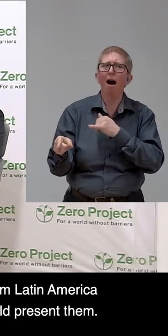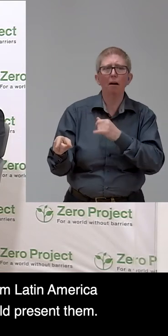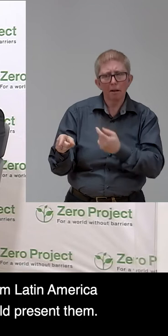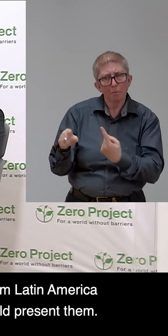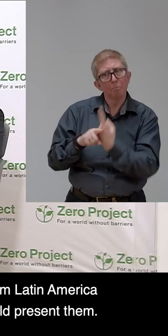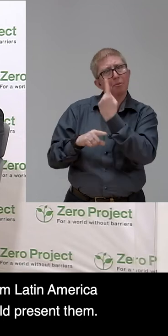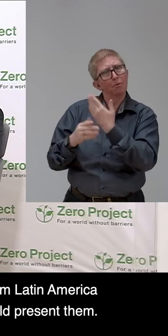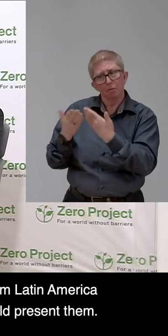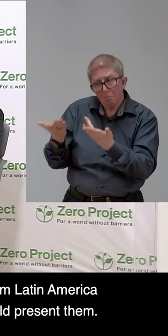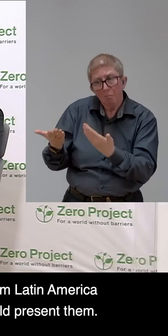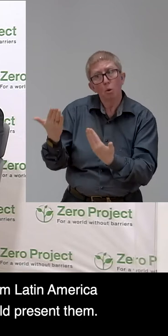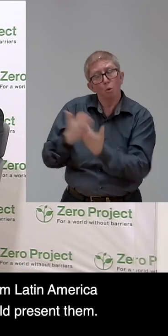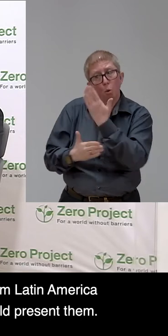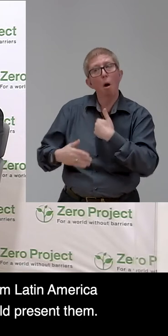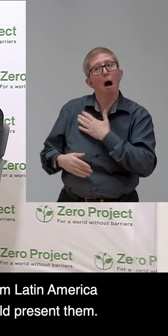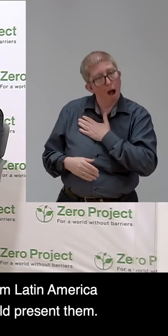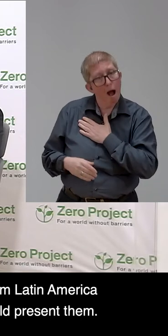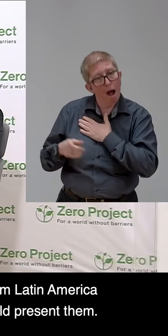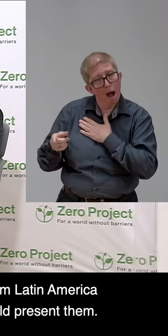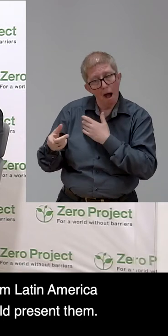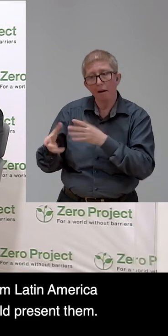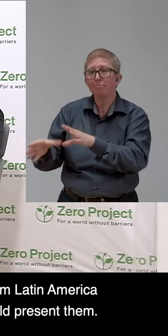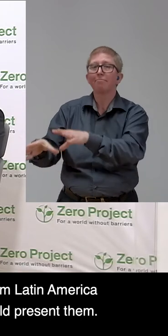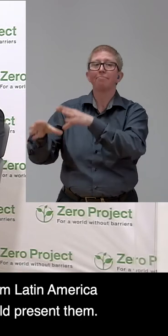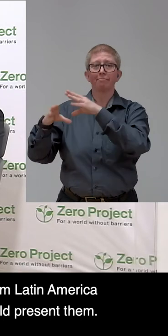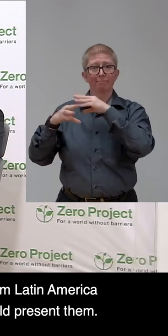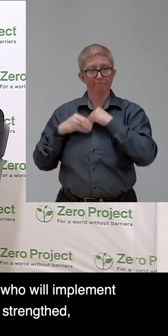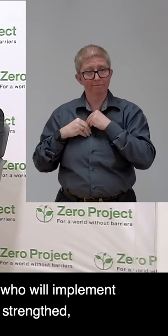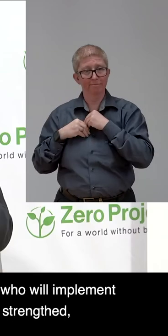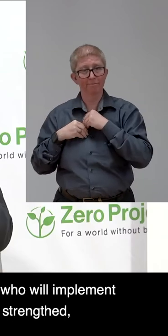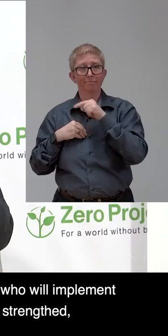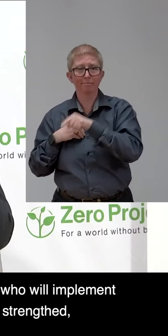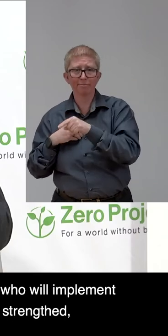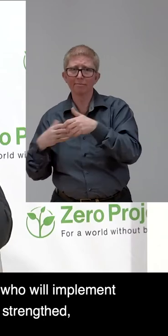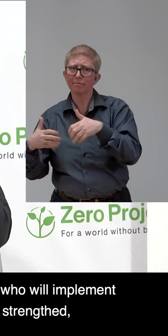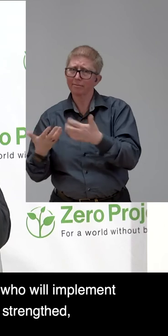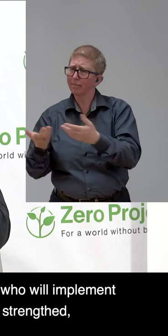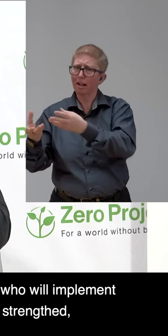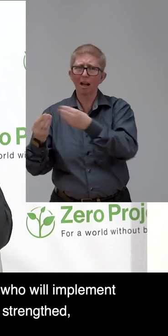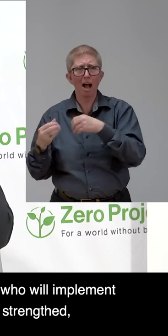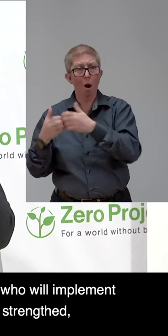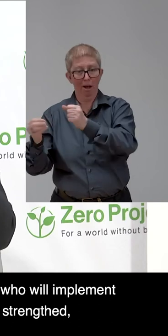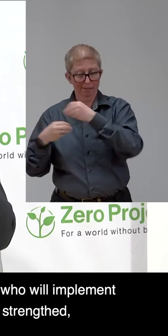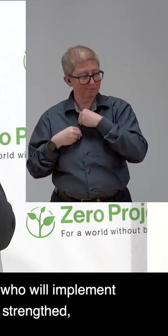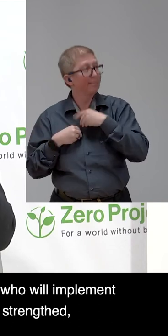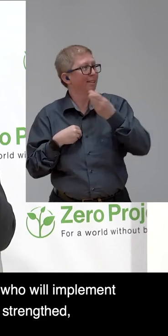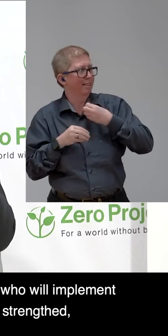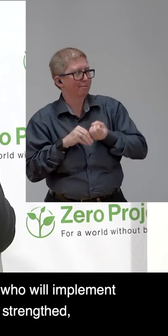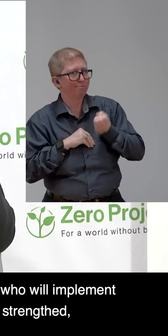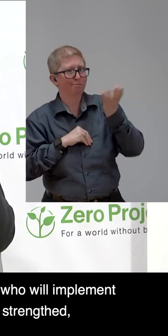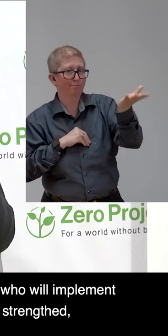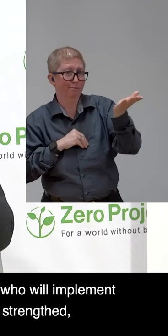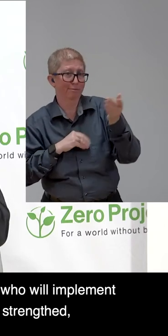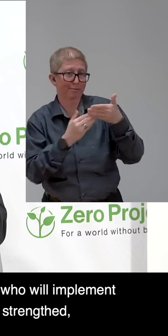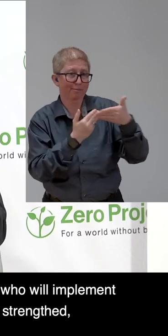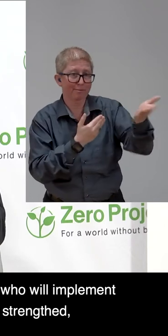us. And we could present them. And on the other hand, to know there is a strategic